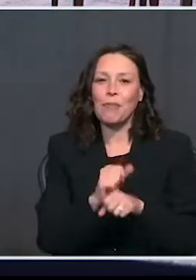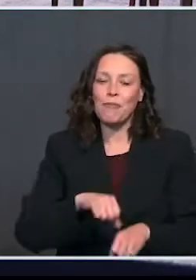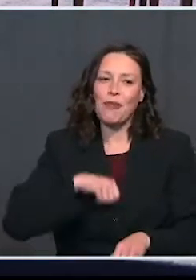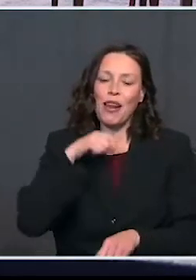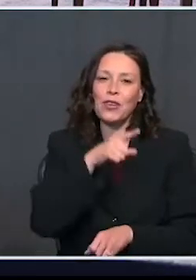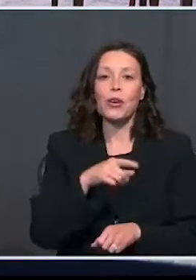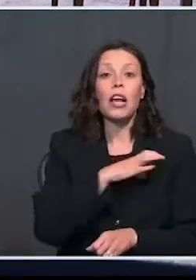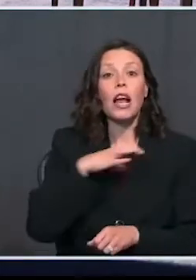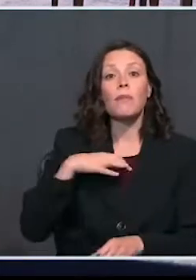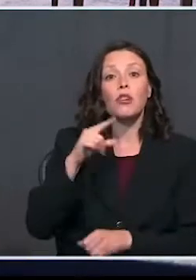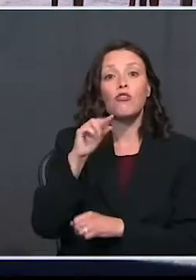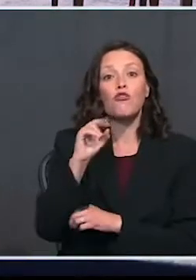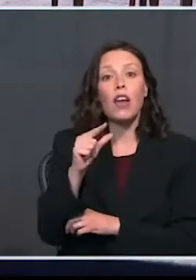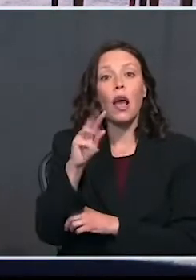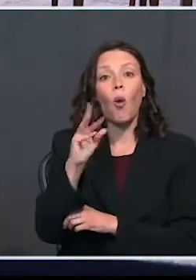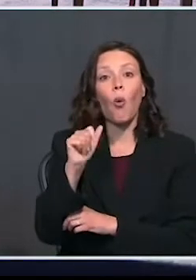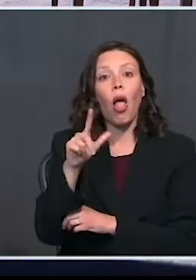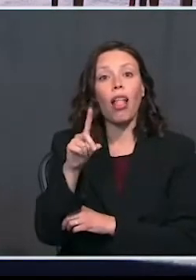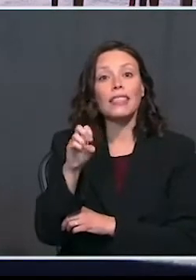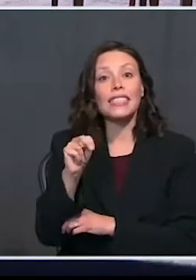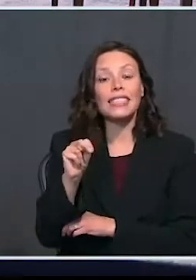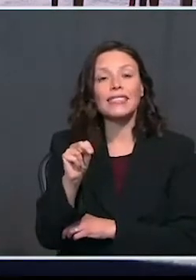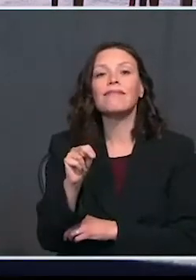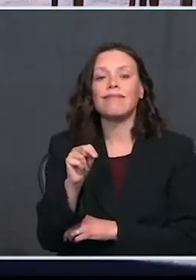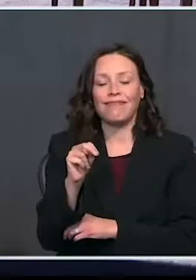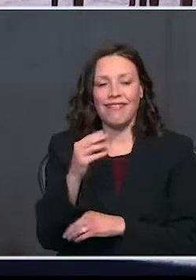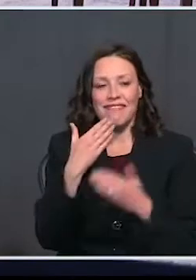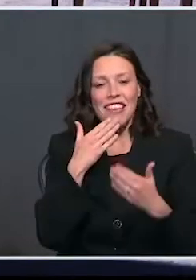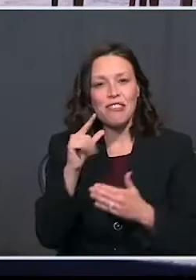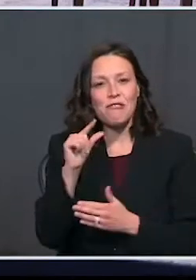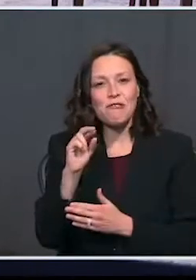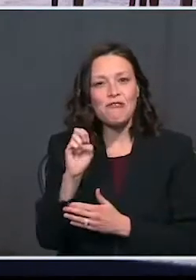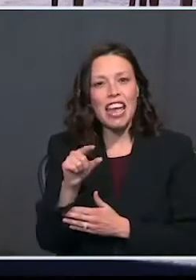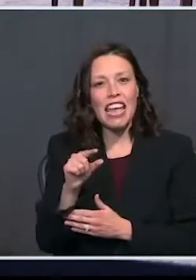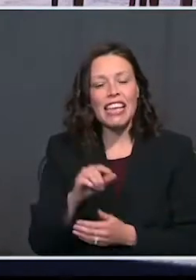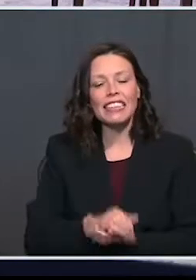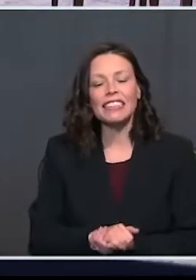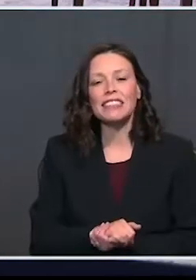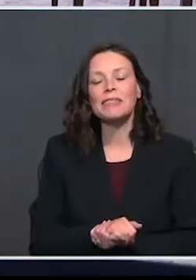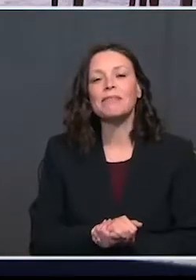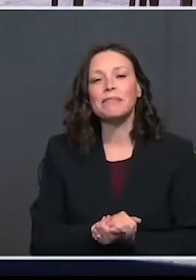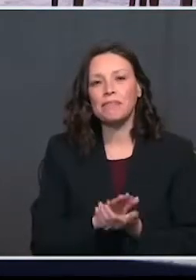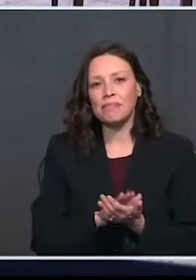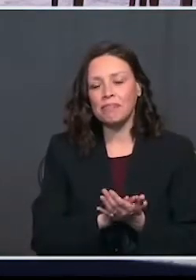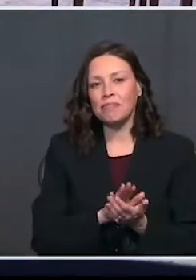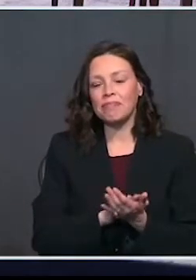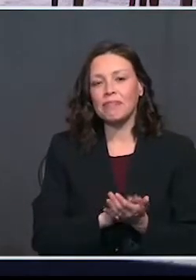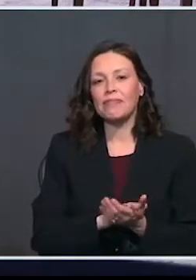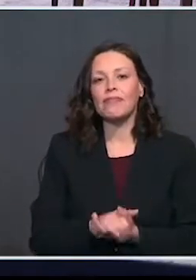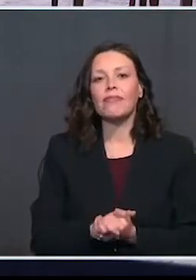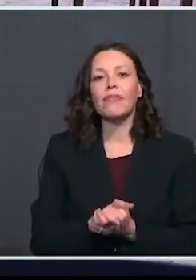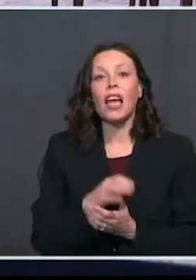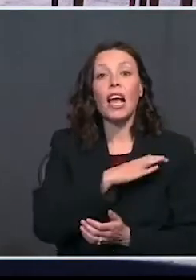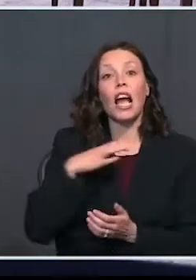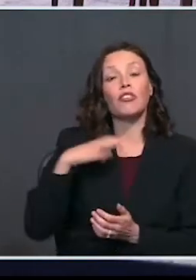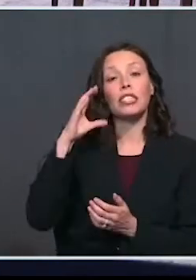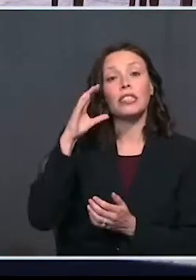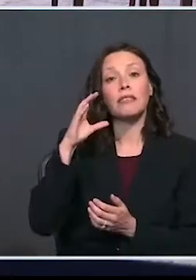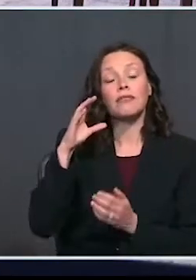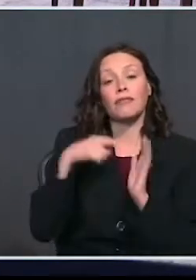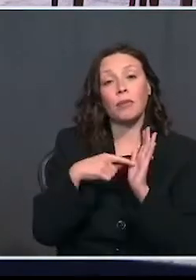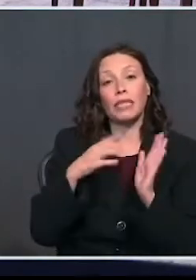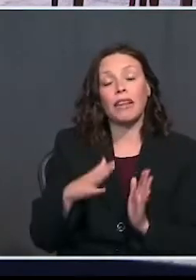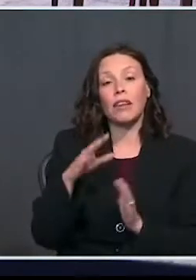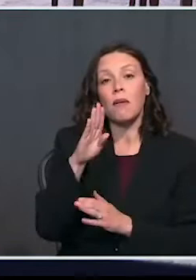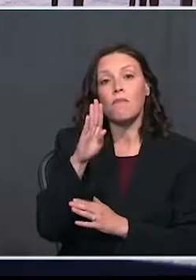proud of you. Congressman Greg Walden. Greg, thank you very much. Thank you very much. And Congressman Brad